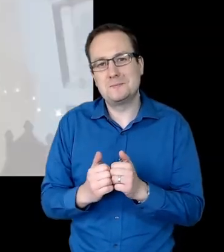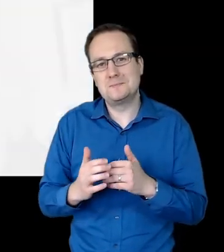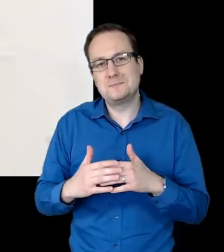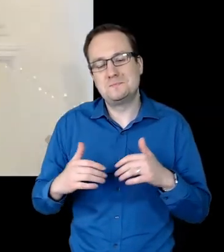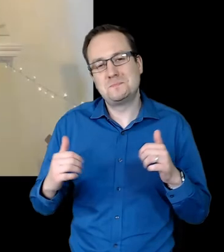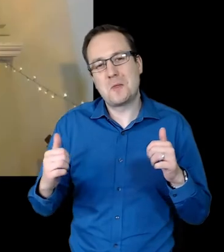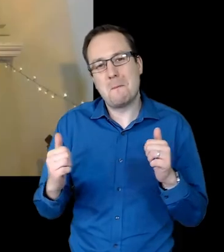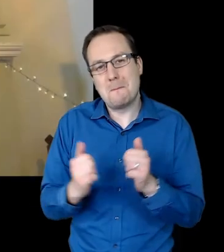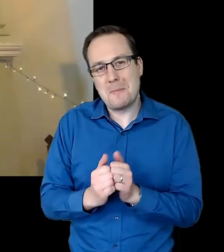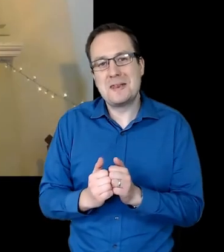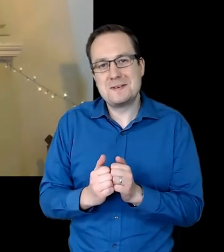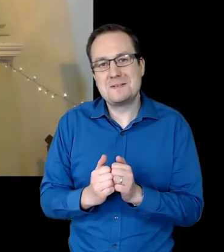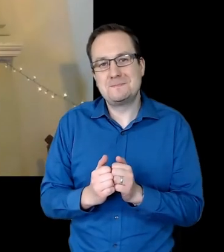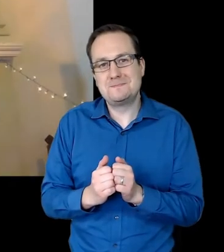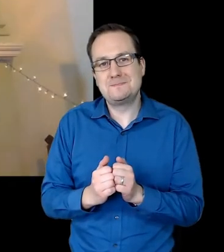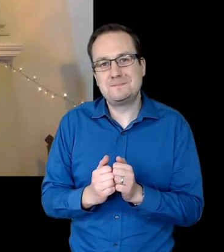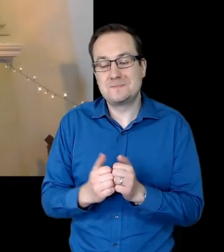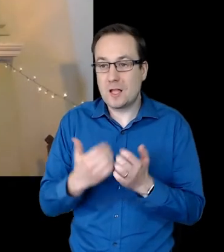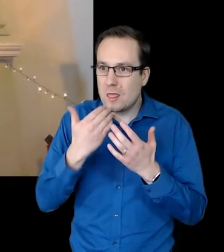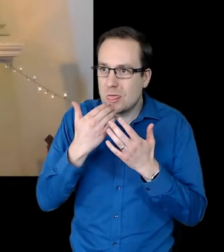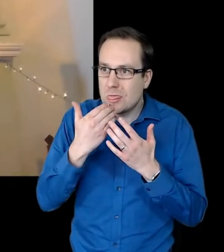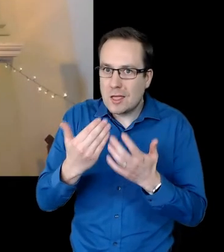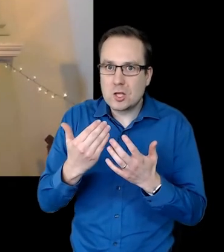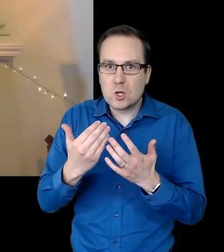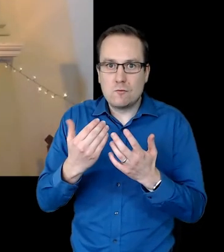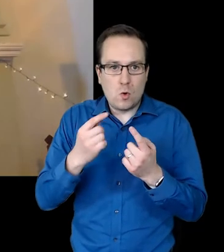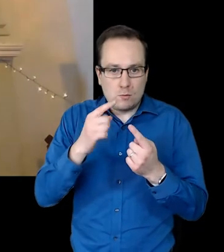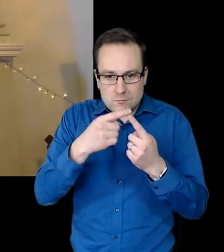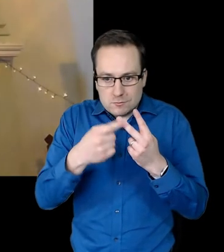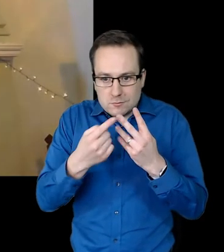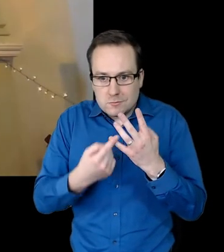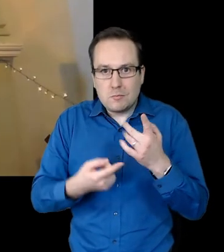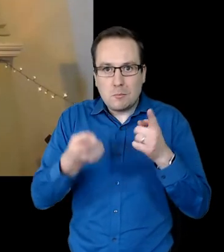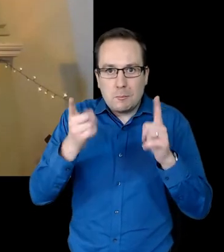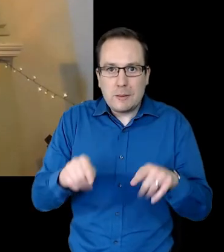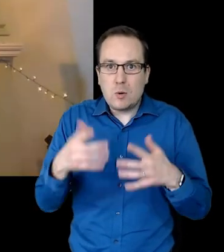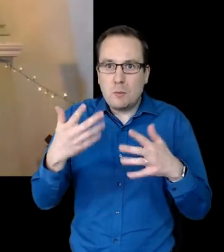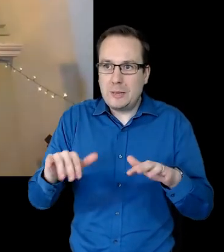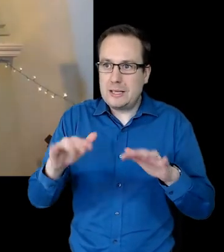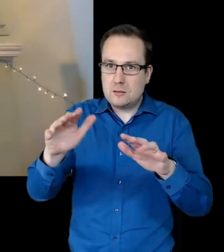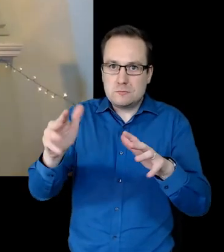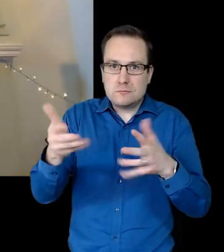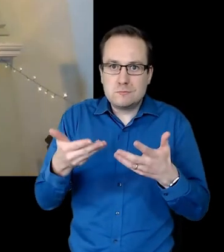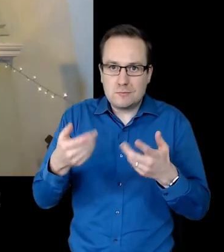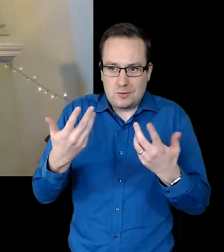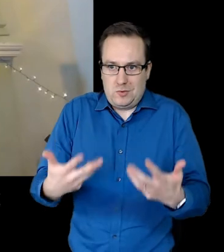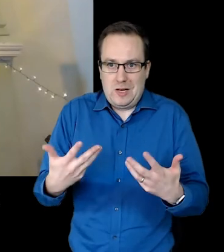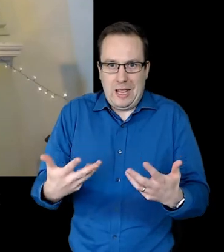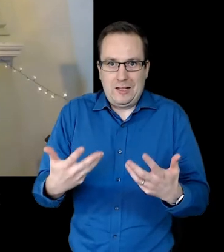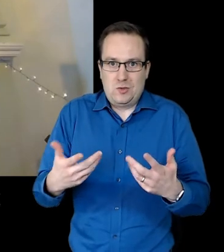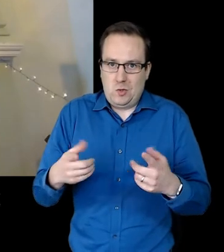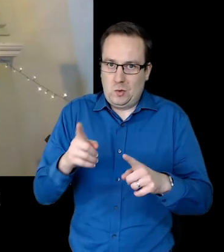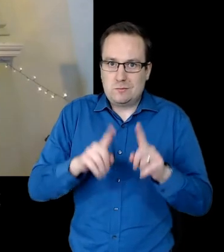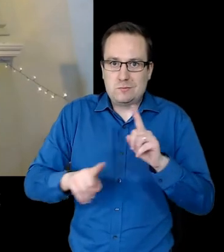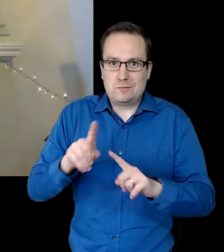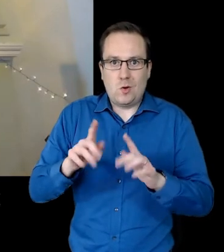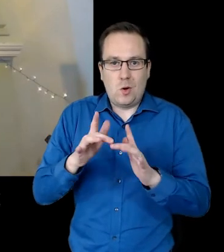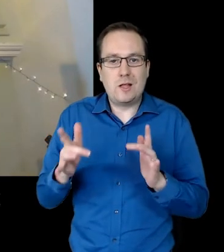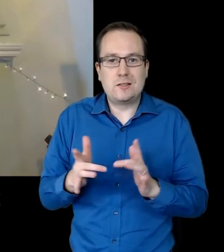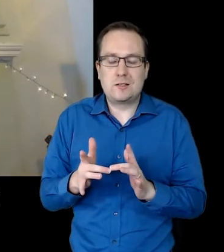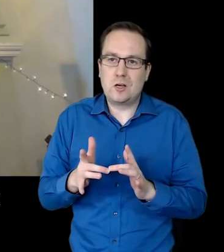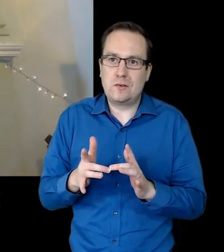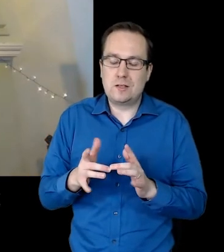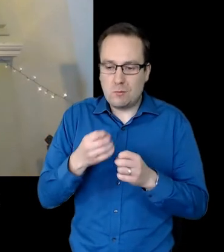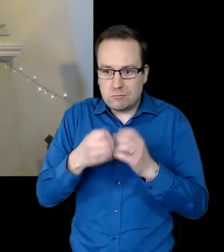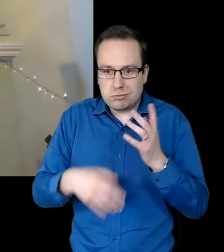Amen. Thank you to all who have contributed to making this online gathering possible. Too many to mention all by name,